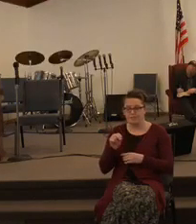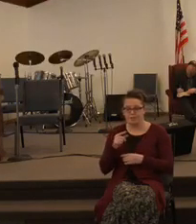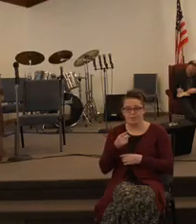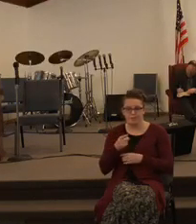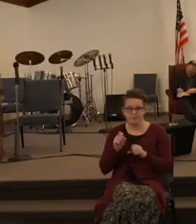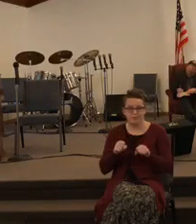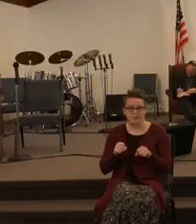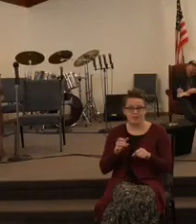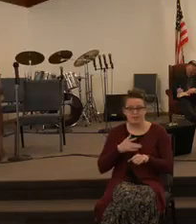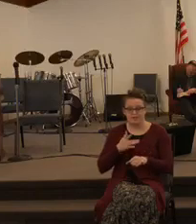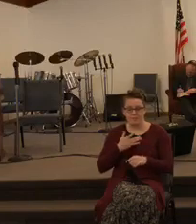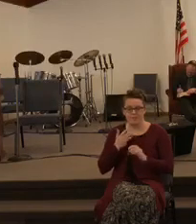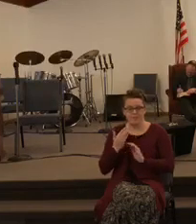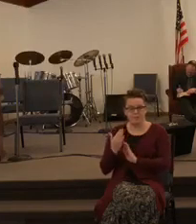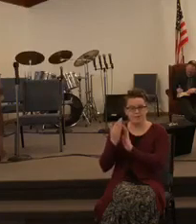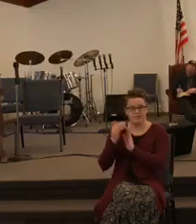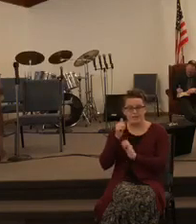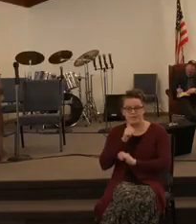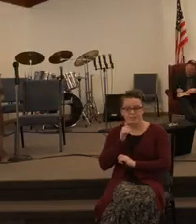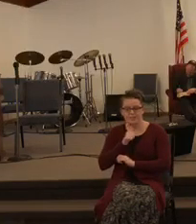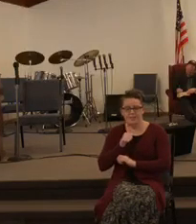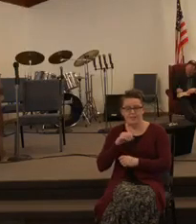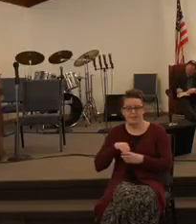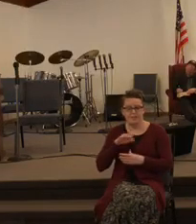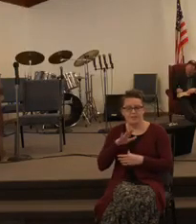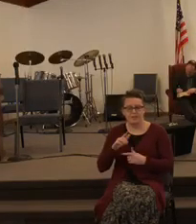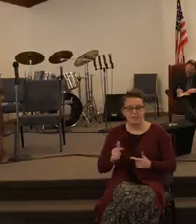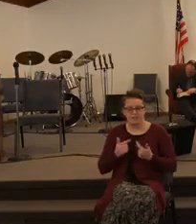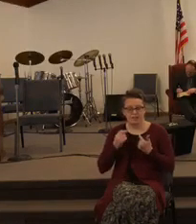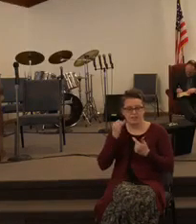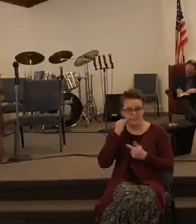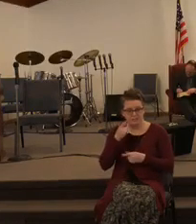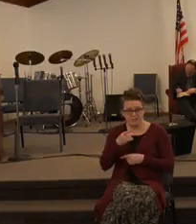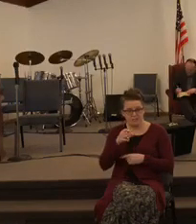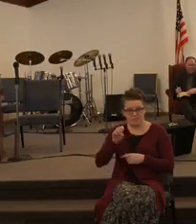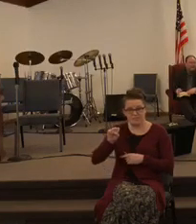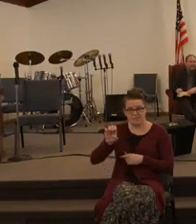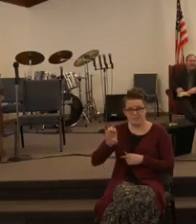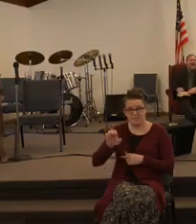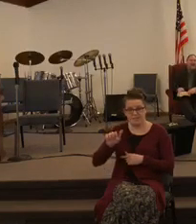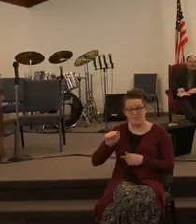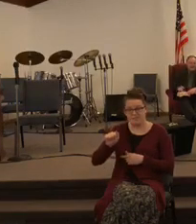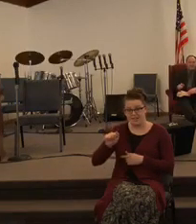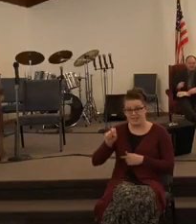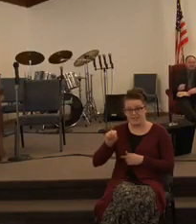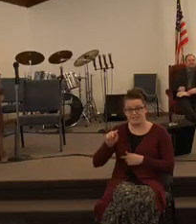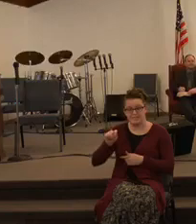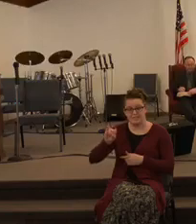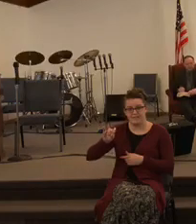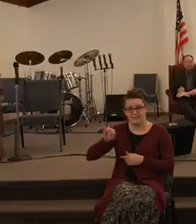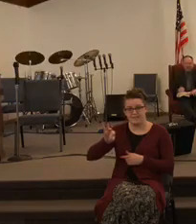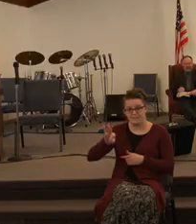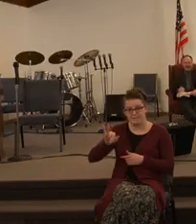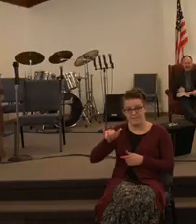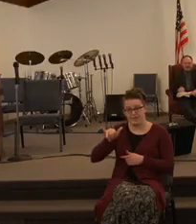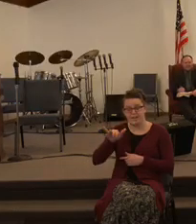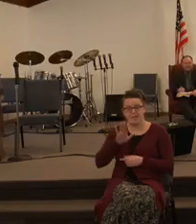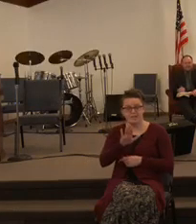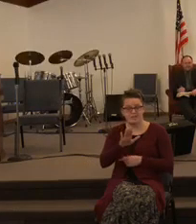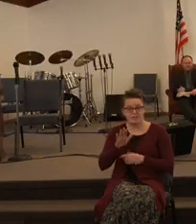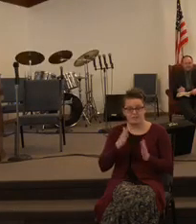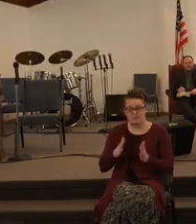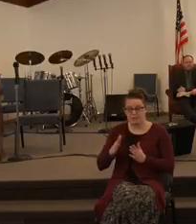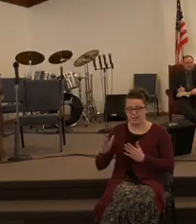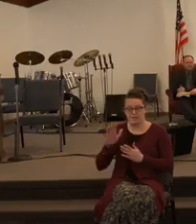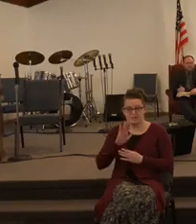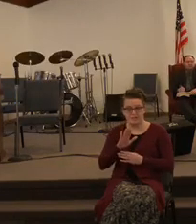every day in your life if you make up your mind I'm going to sanctify myself I'm going to prepare myself I'm going